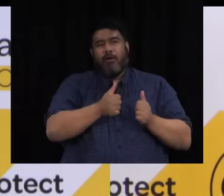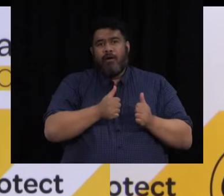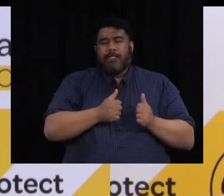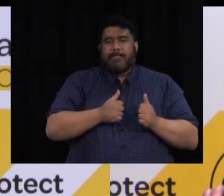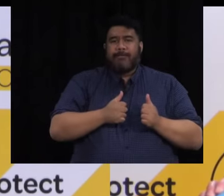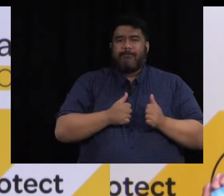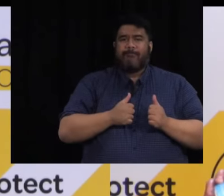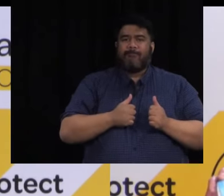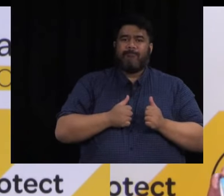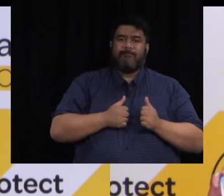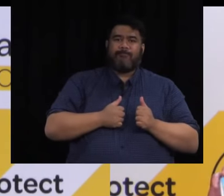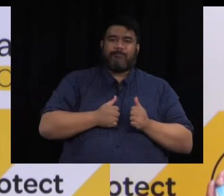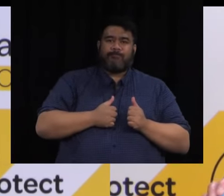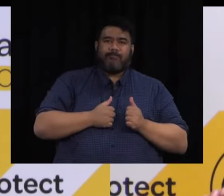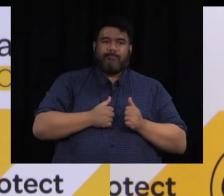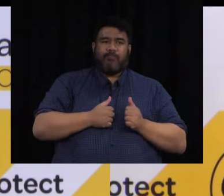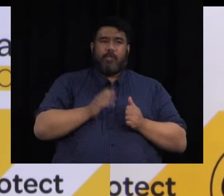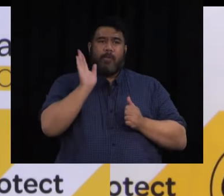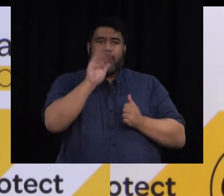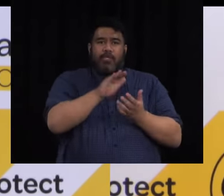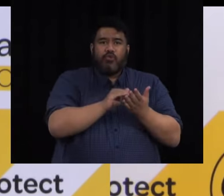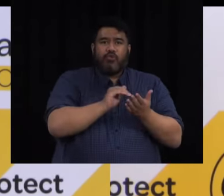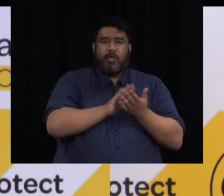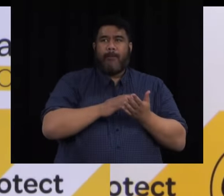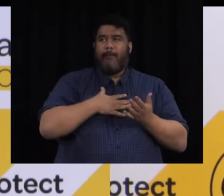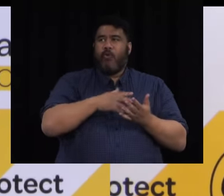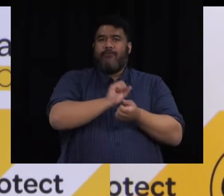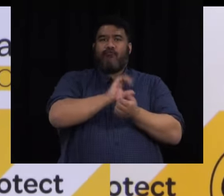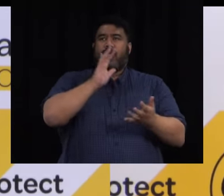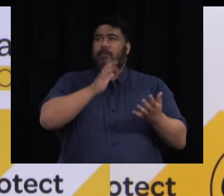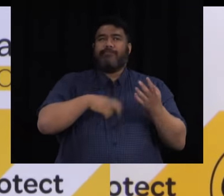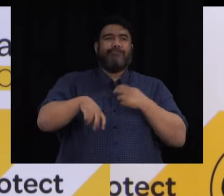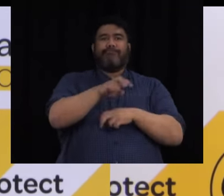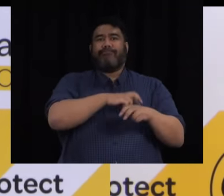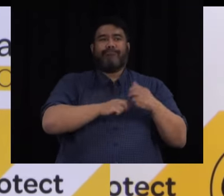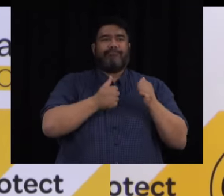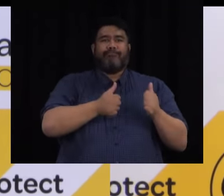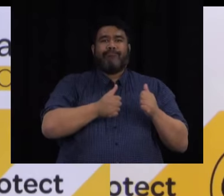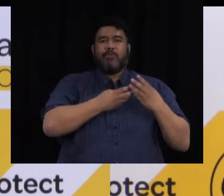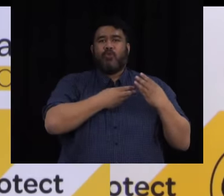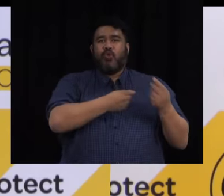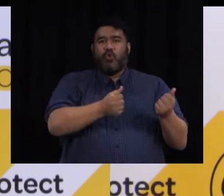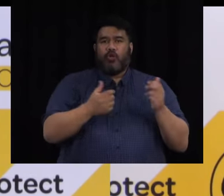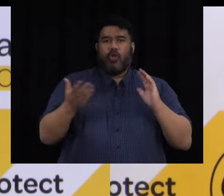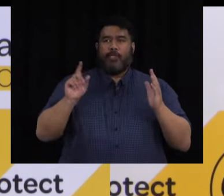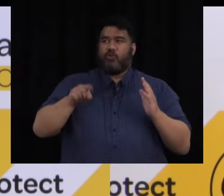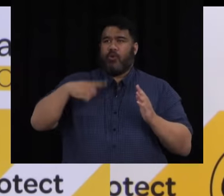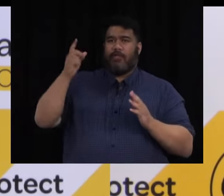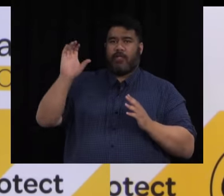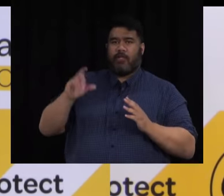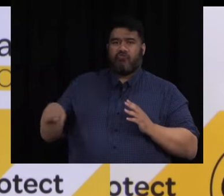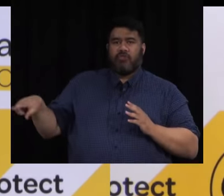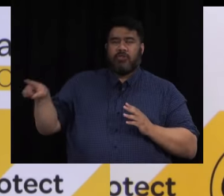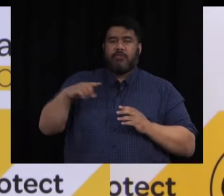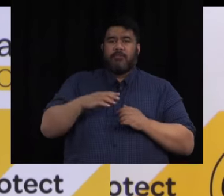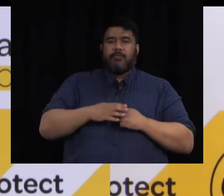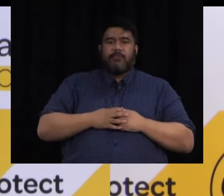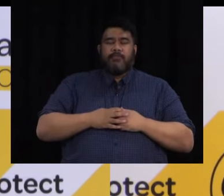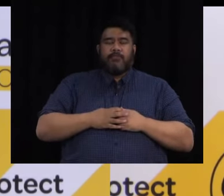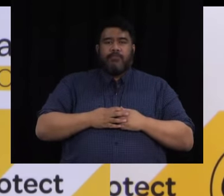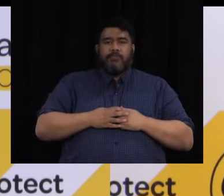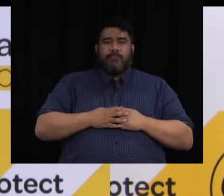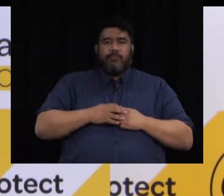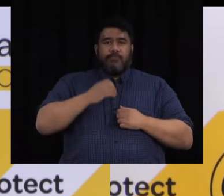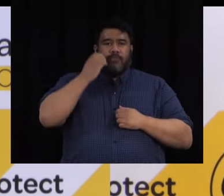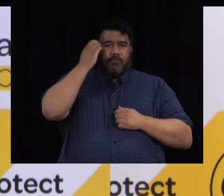have more freedoms in New Zealand than the place that we currently are because of the situation that New Zealand is in at the moment and so giving